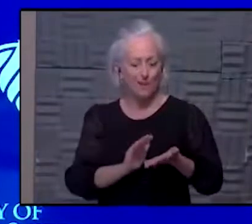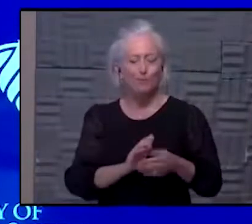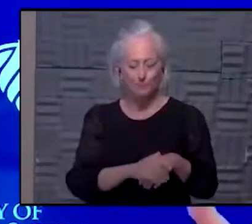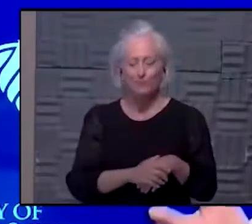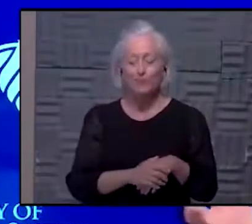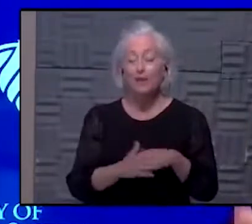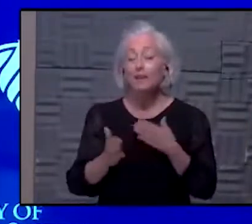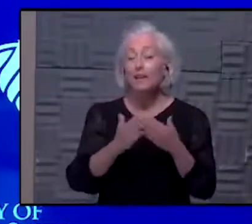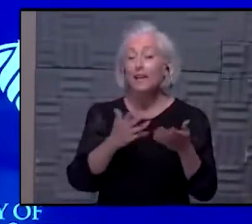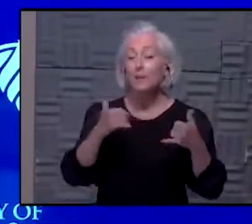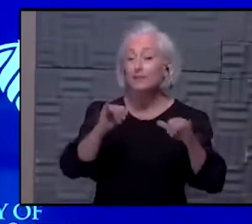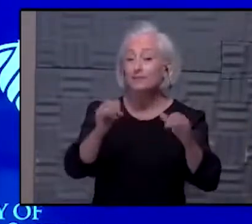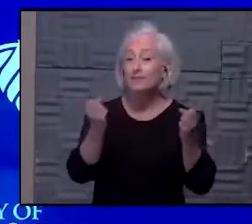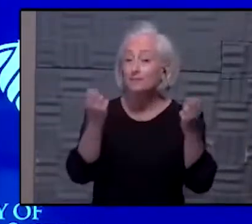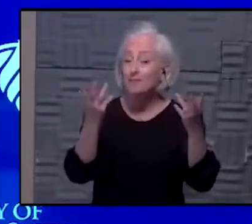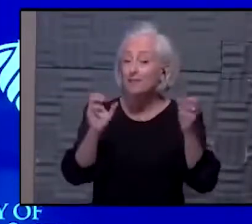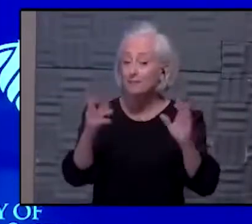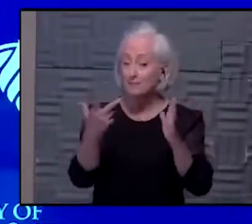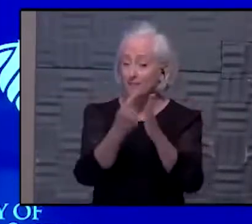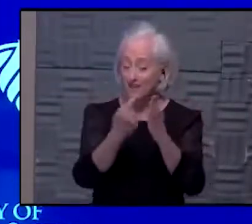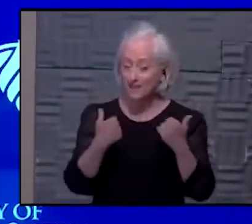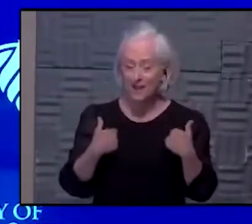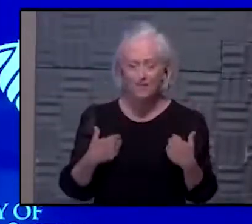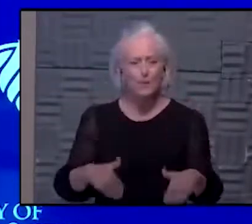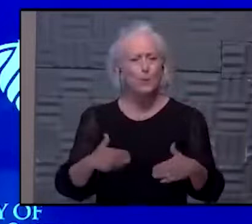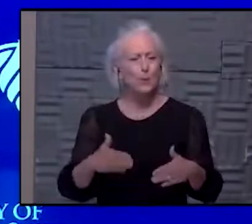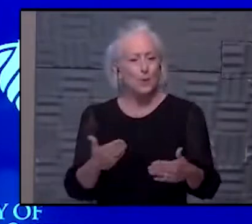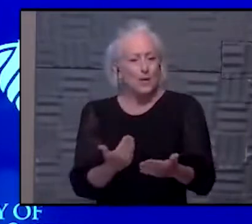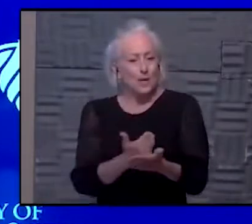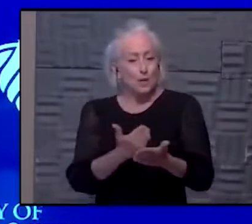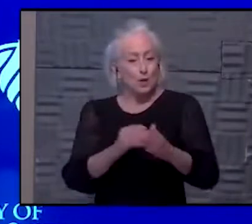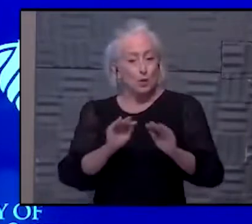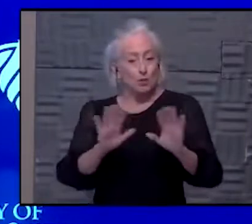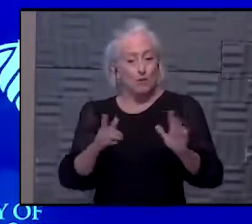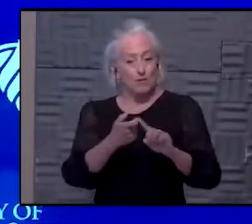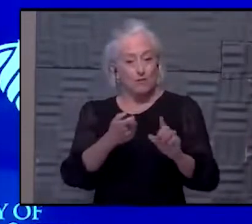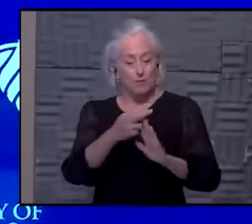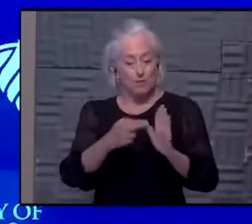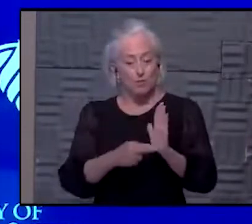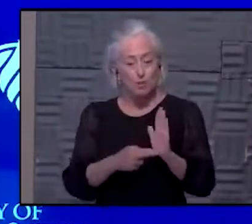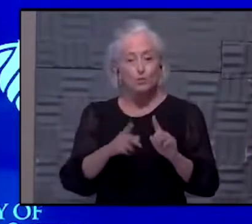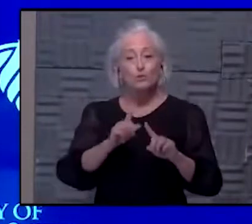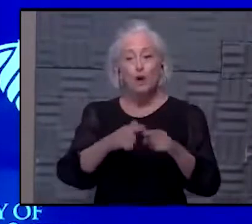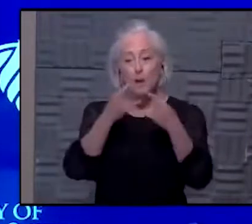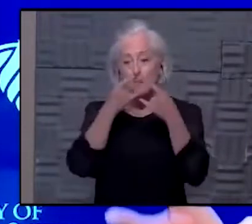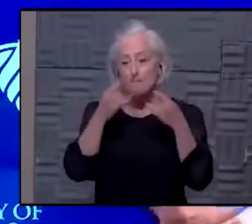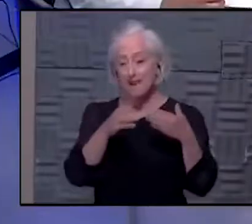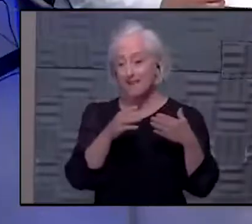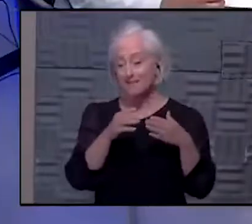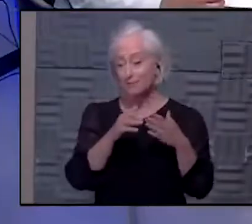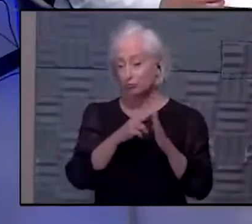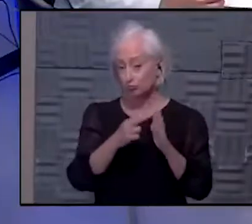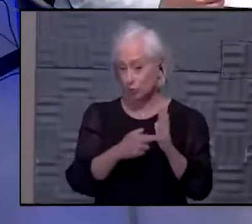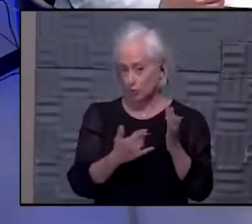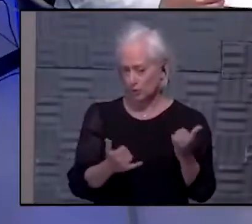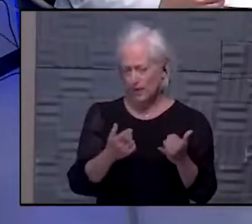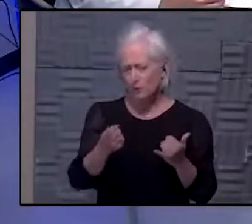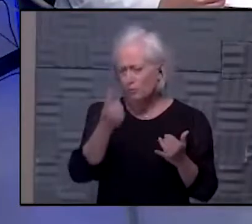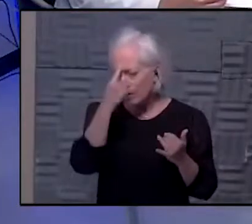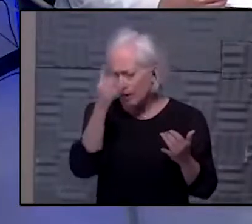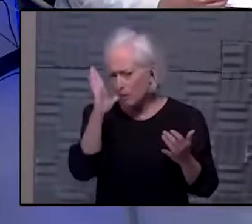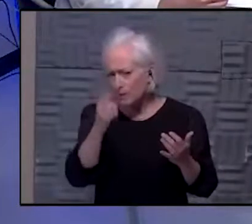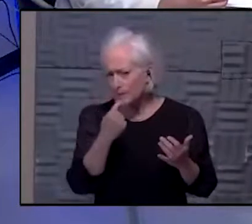still, a lot of folks vaccinated. Thinking about big news, we expect some new clarification from the CDC on mass guidance today. What do think they're going to tell us? Yeah, you know,